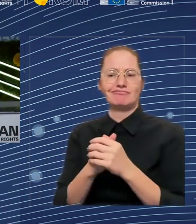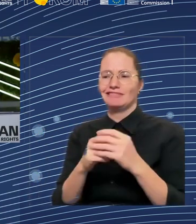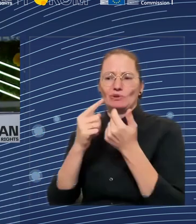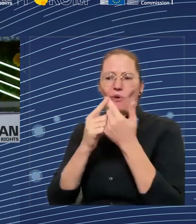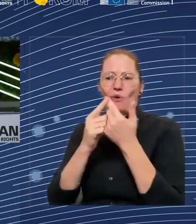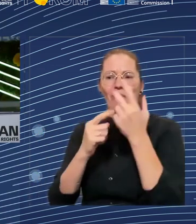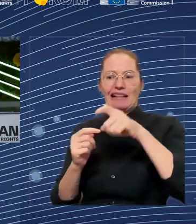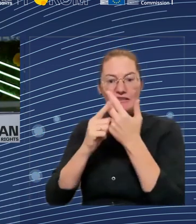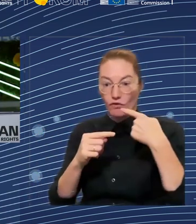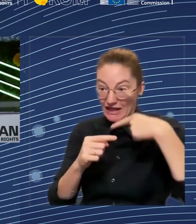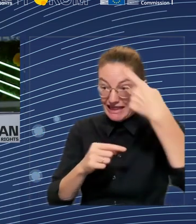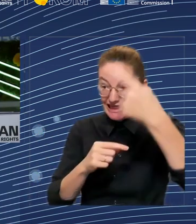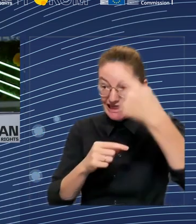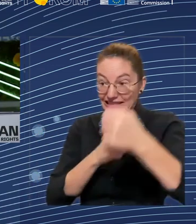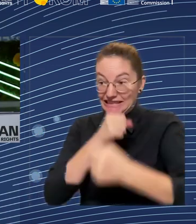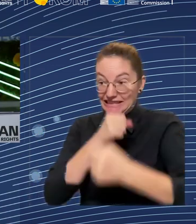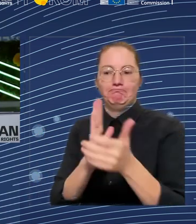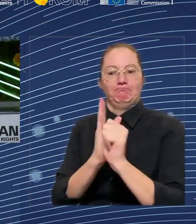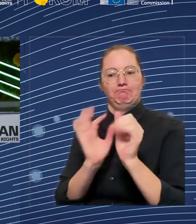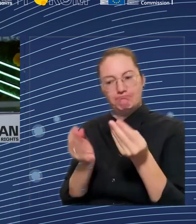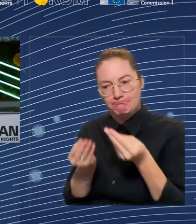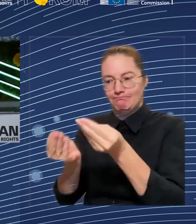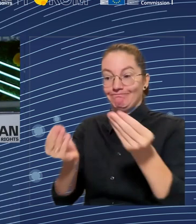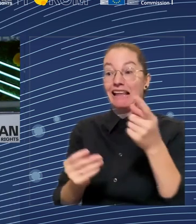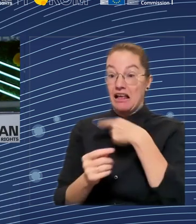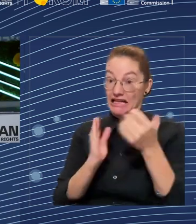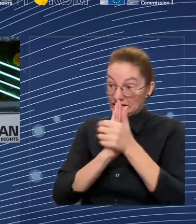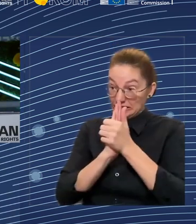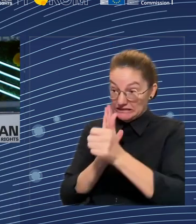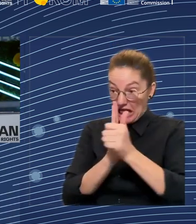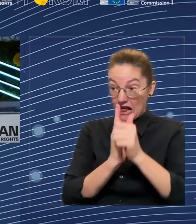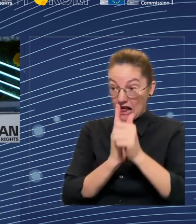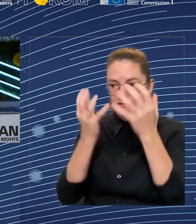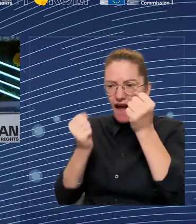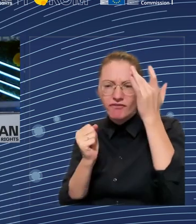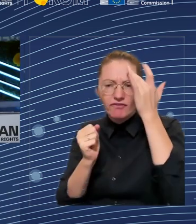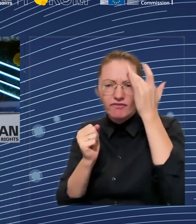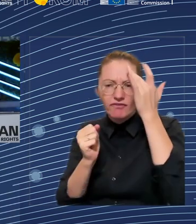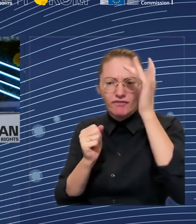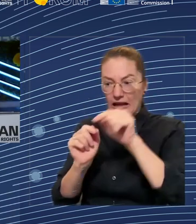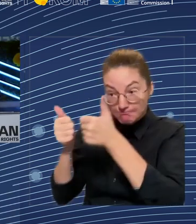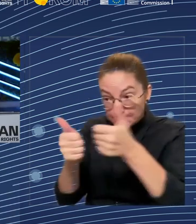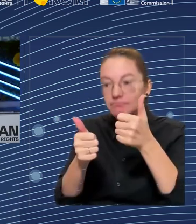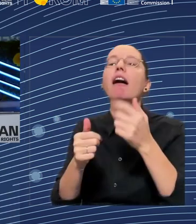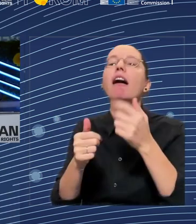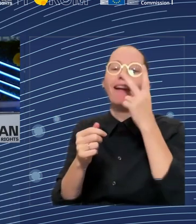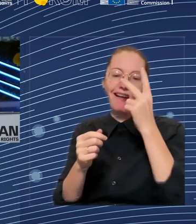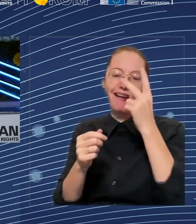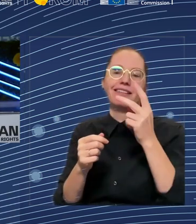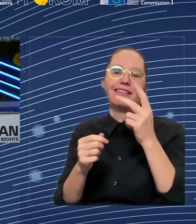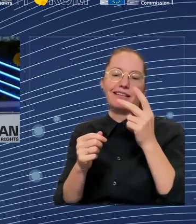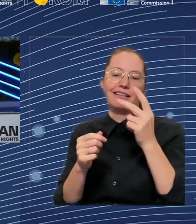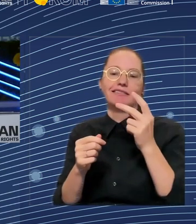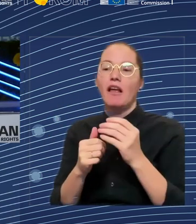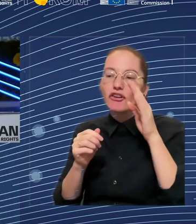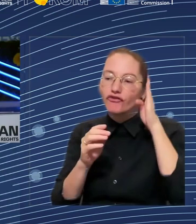workers might be more easily take a training course for two months when they know it's recognized, it's worth it, than